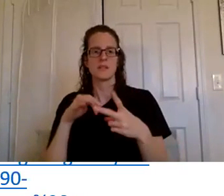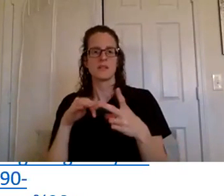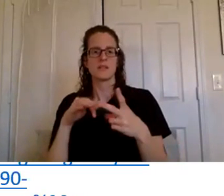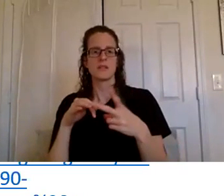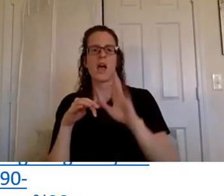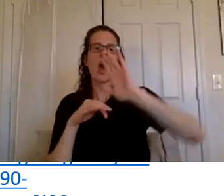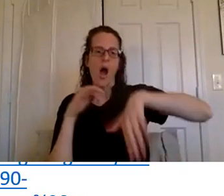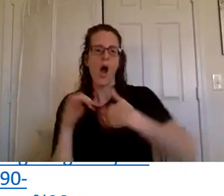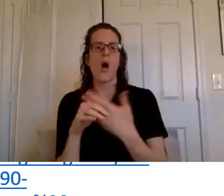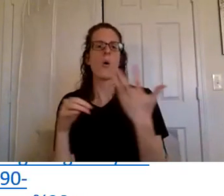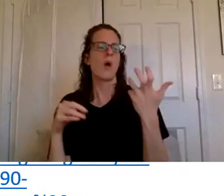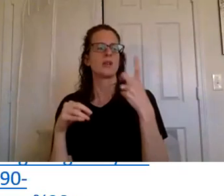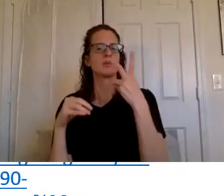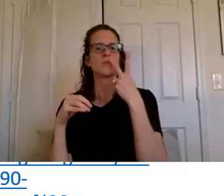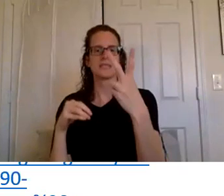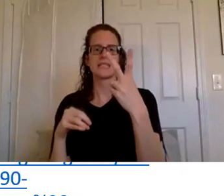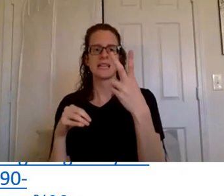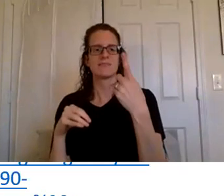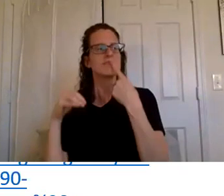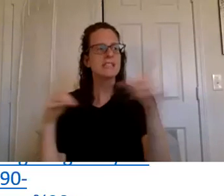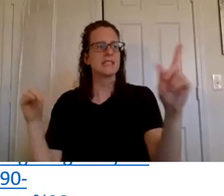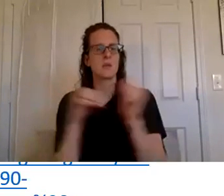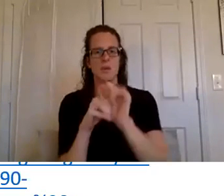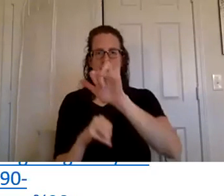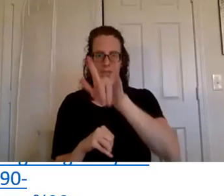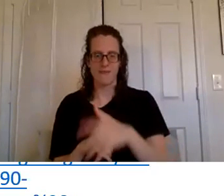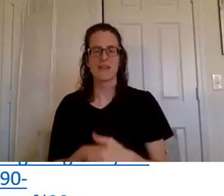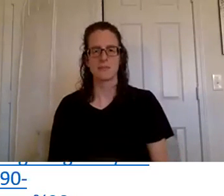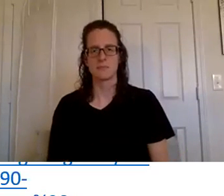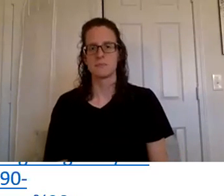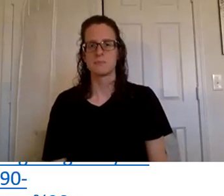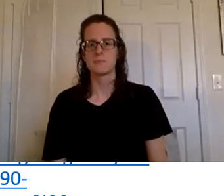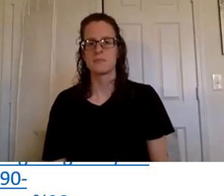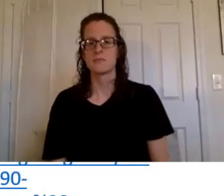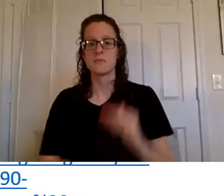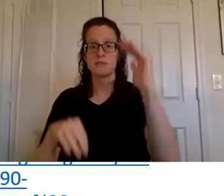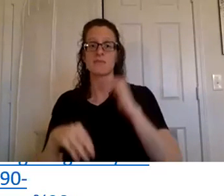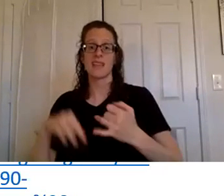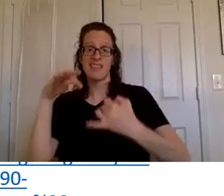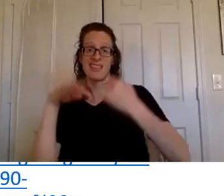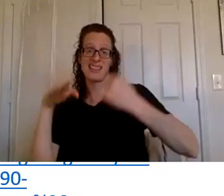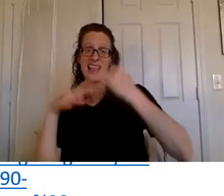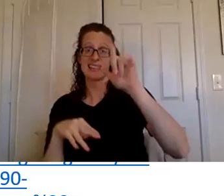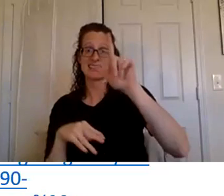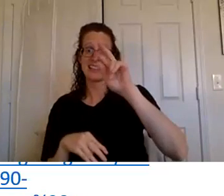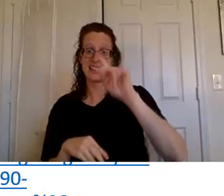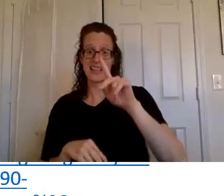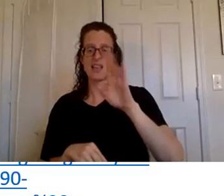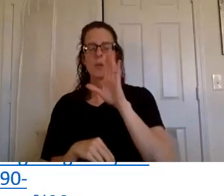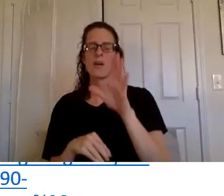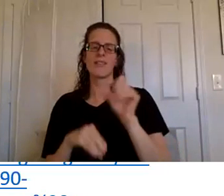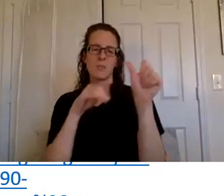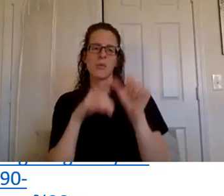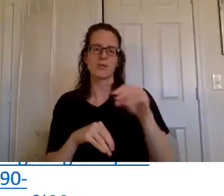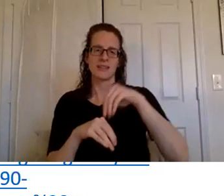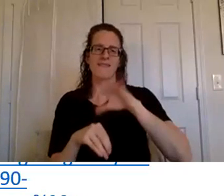to see you succeed with young living um so the very last link and again we'll share this in our facebook group later